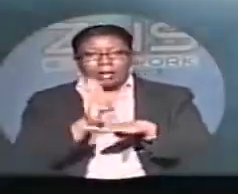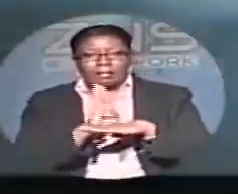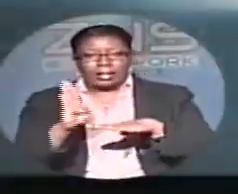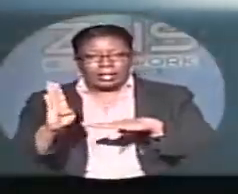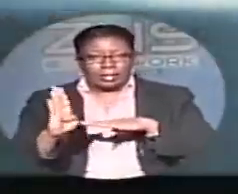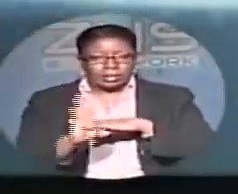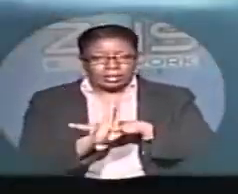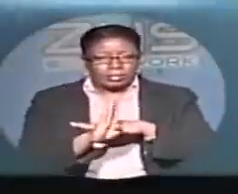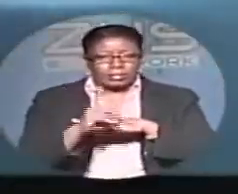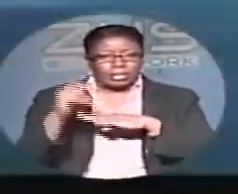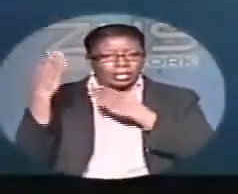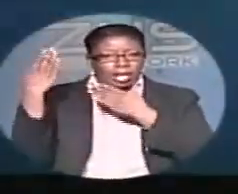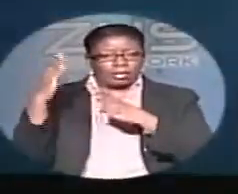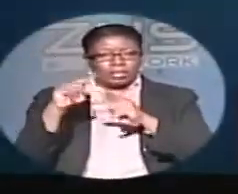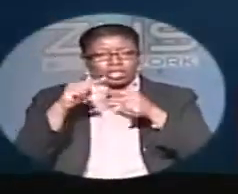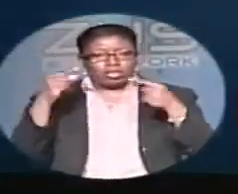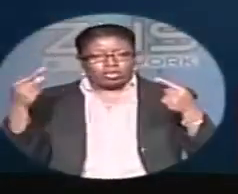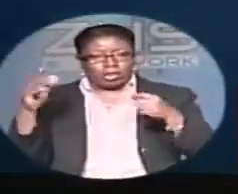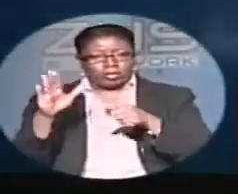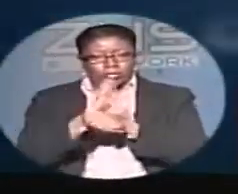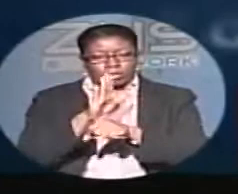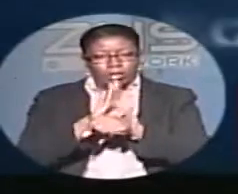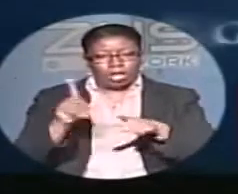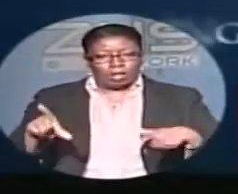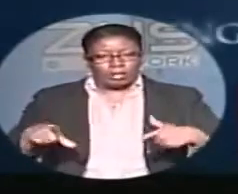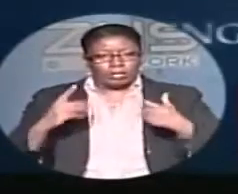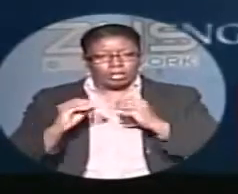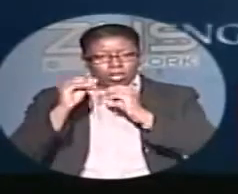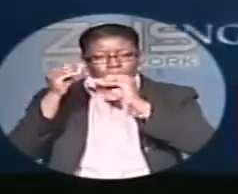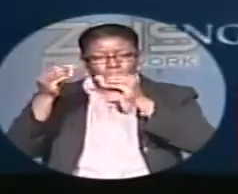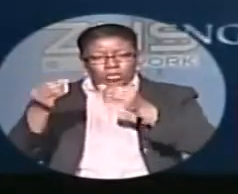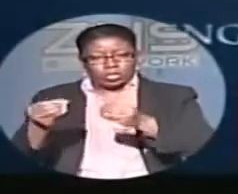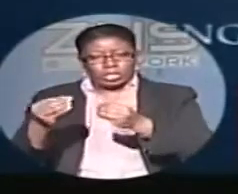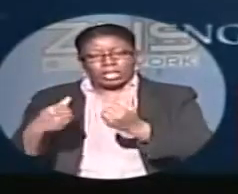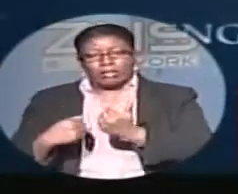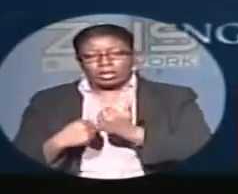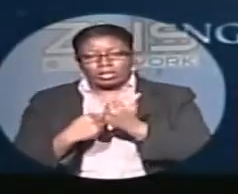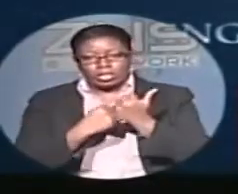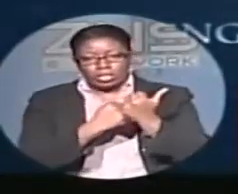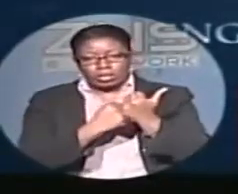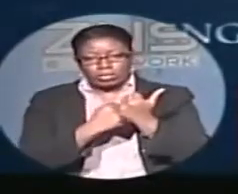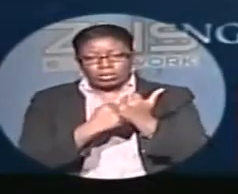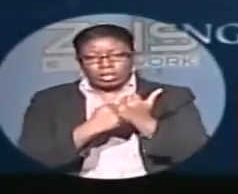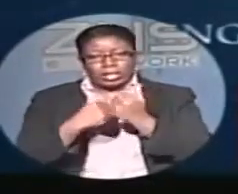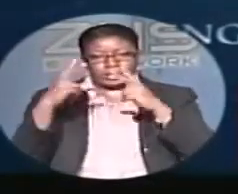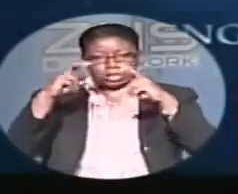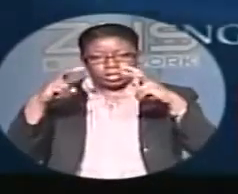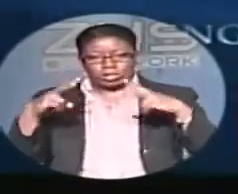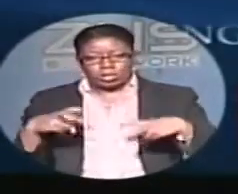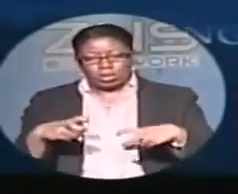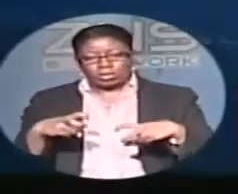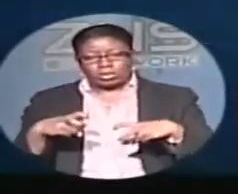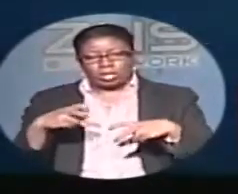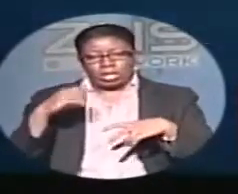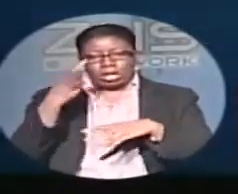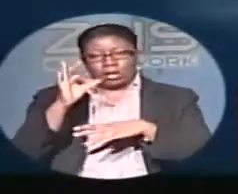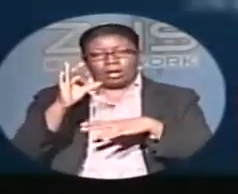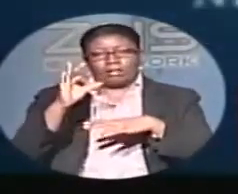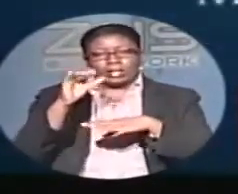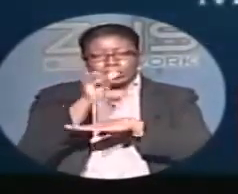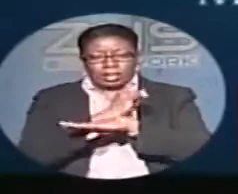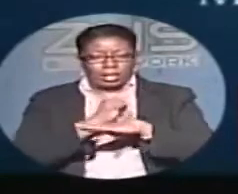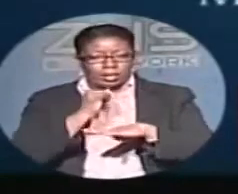Bahamas should be grateful to the Living Oceans Foundation, which conducted research in remote areas of the archipelago. The